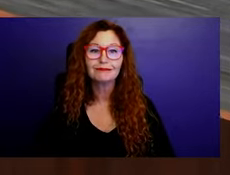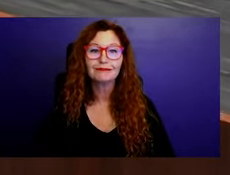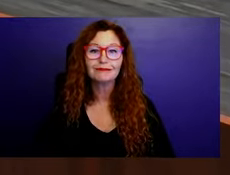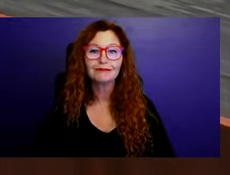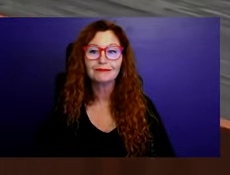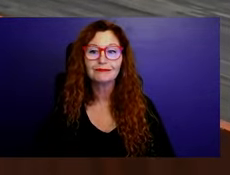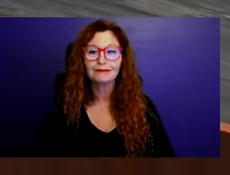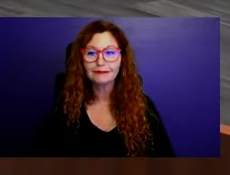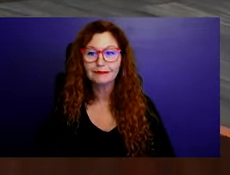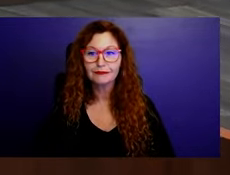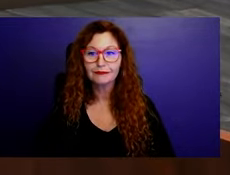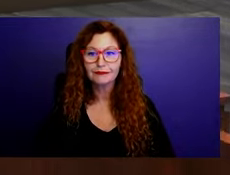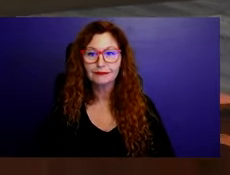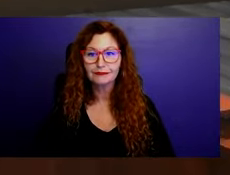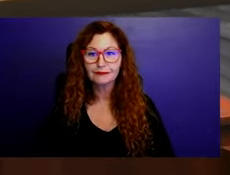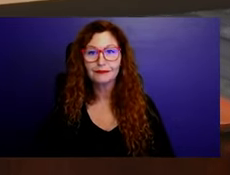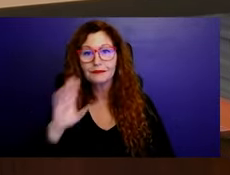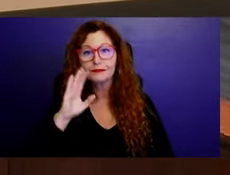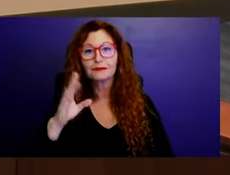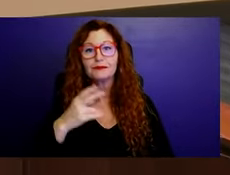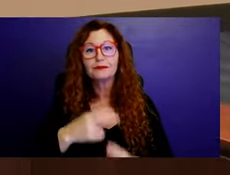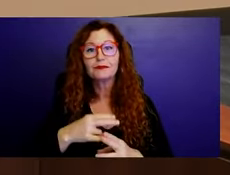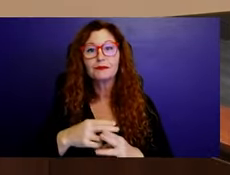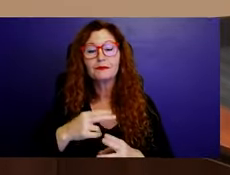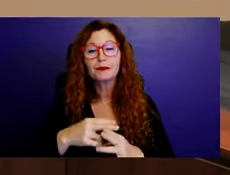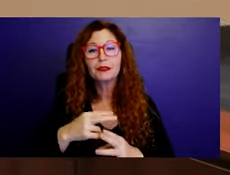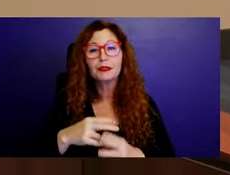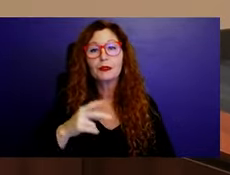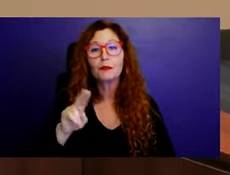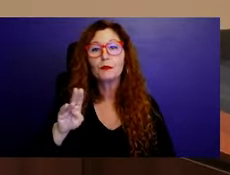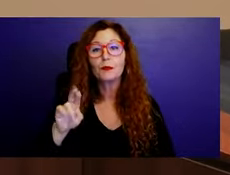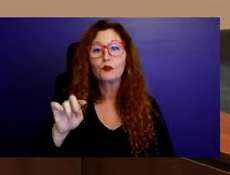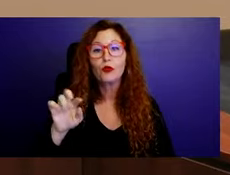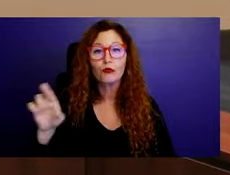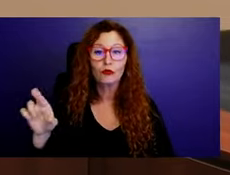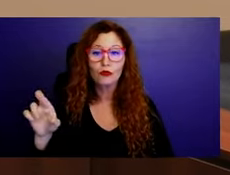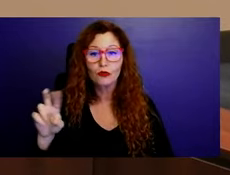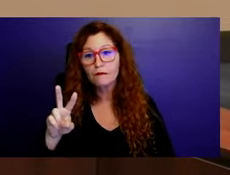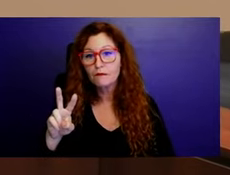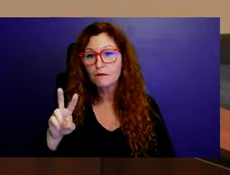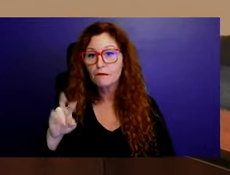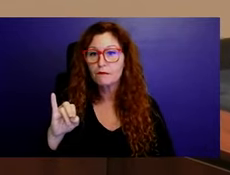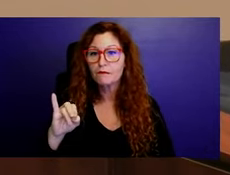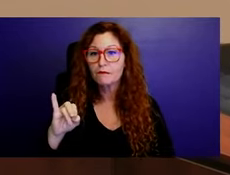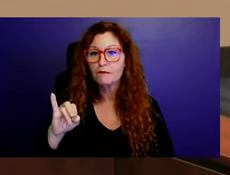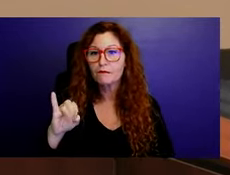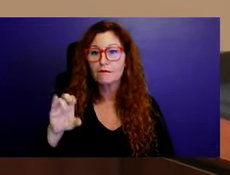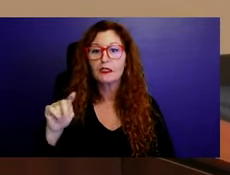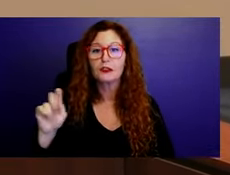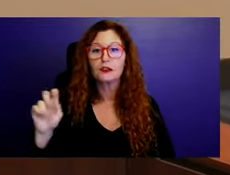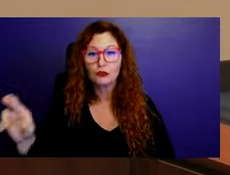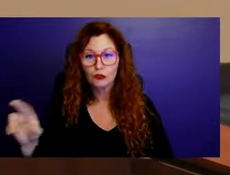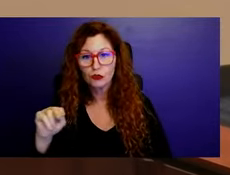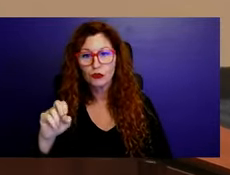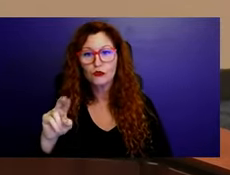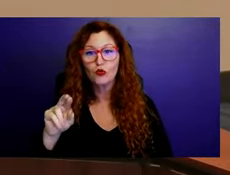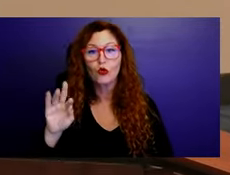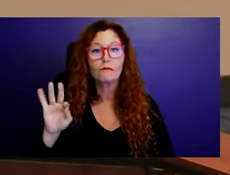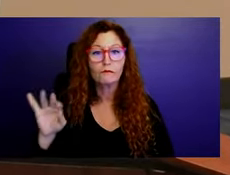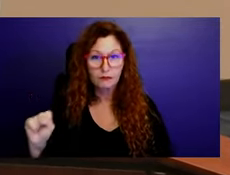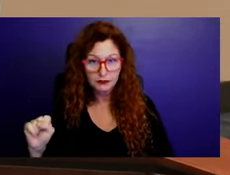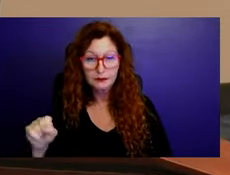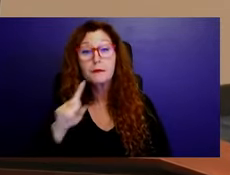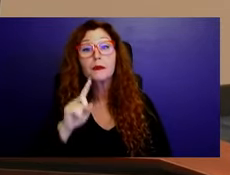Okay, my name is Brother Victor Norfus. I guess I'm used to it, but I'm from District 2. The